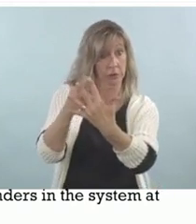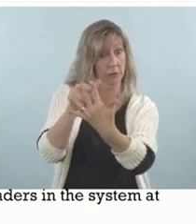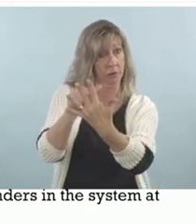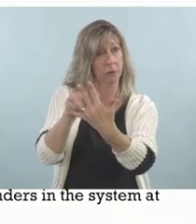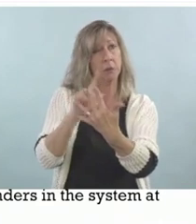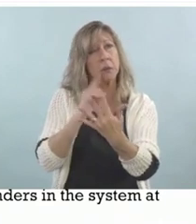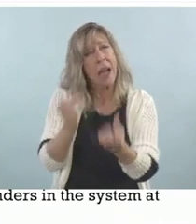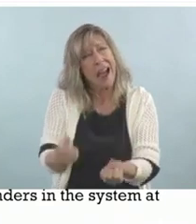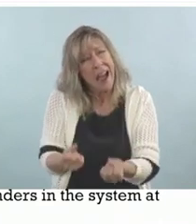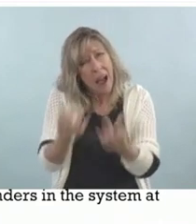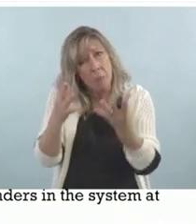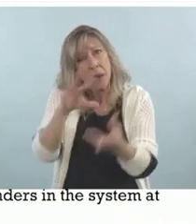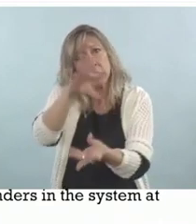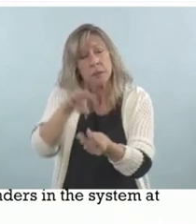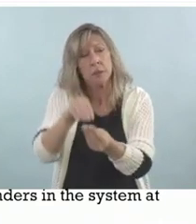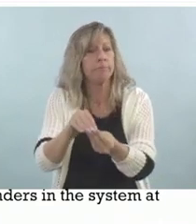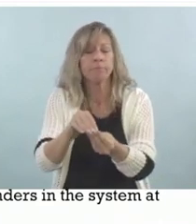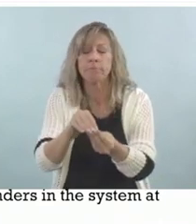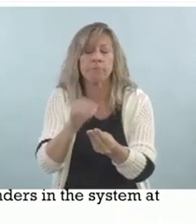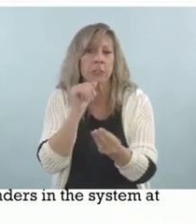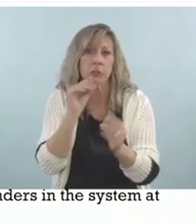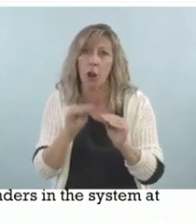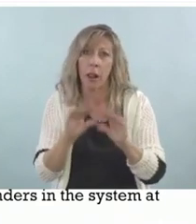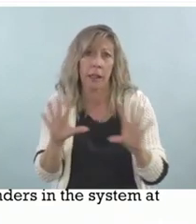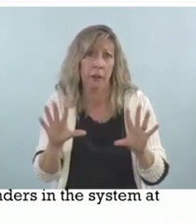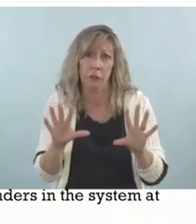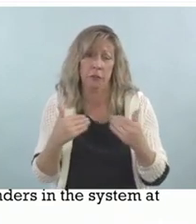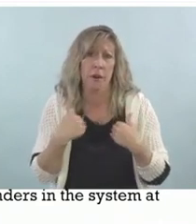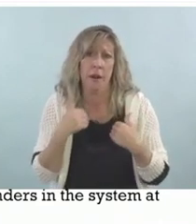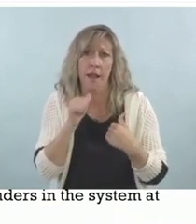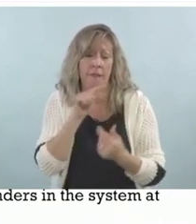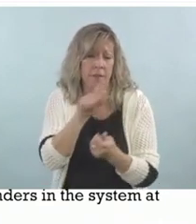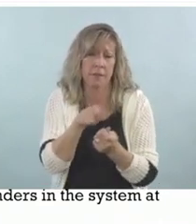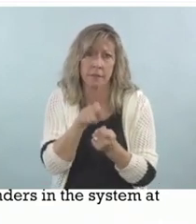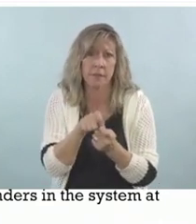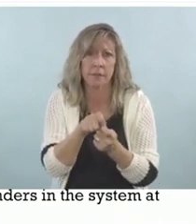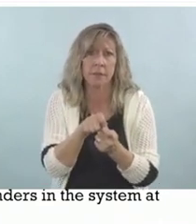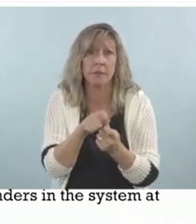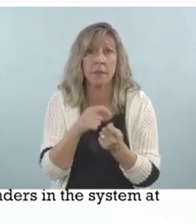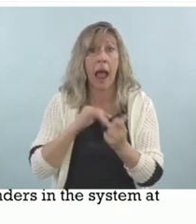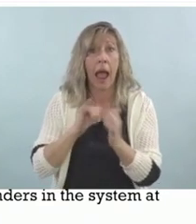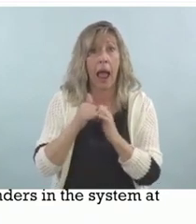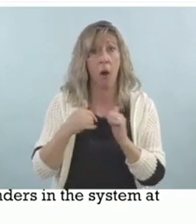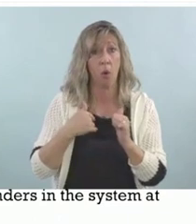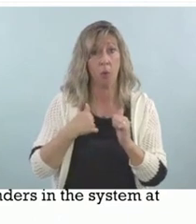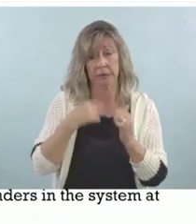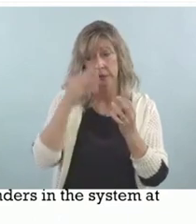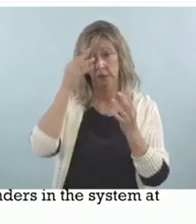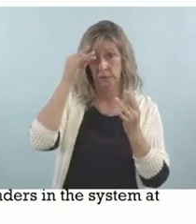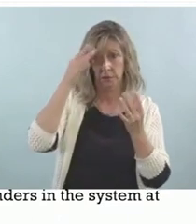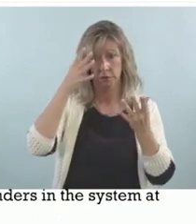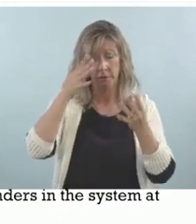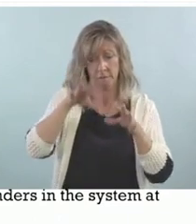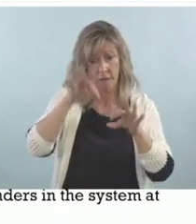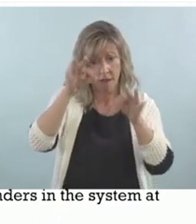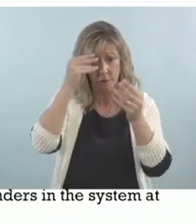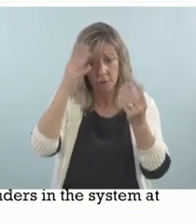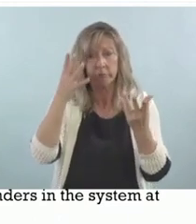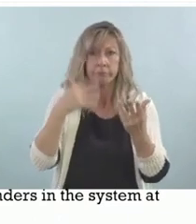I used a mathematical algorithm to determine that it's very likely that we have